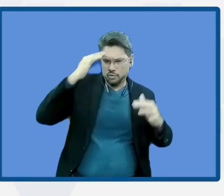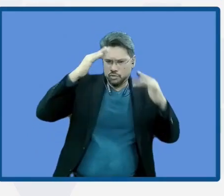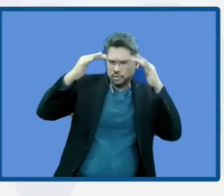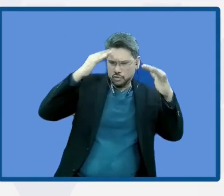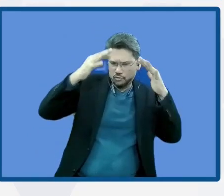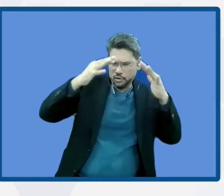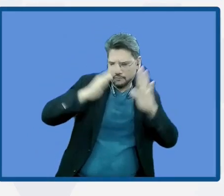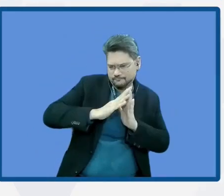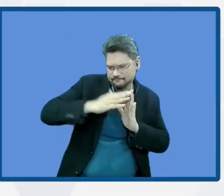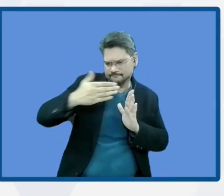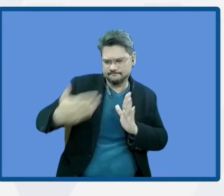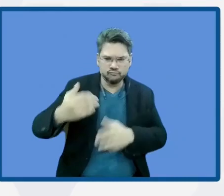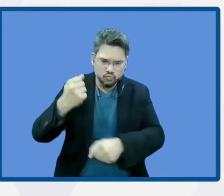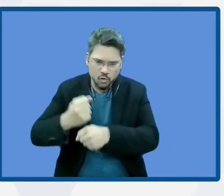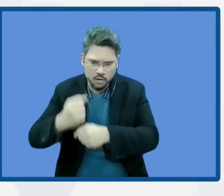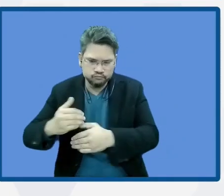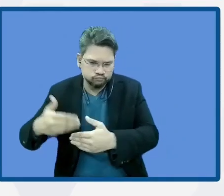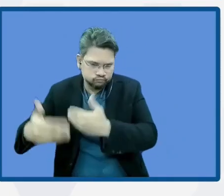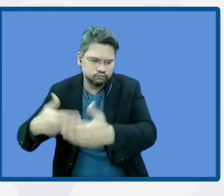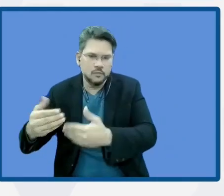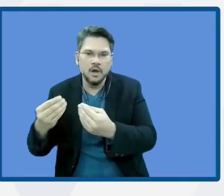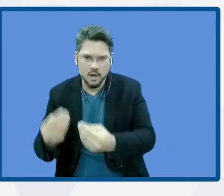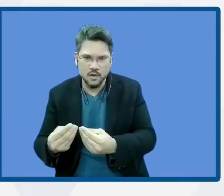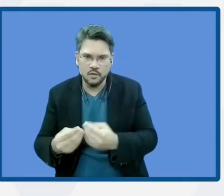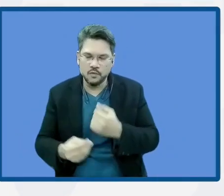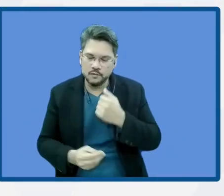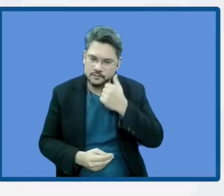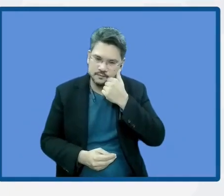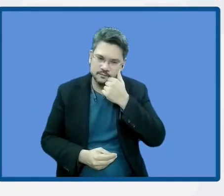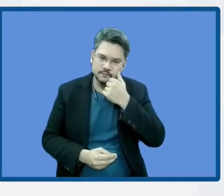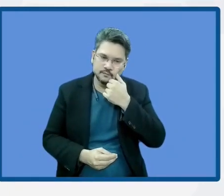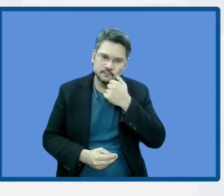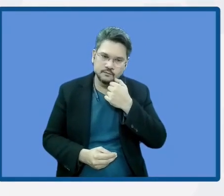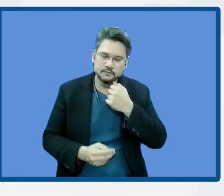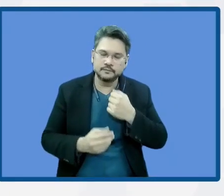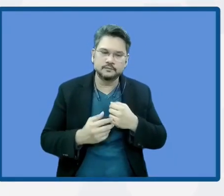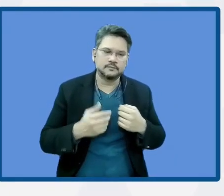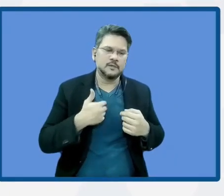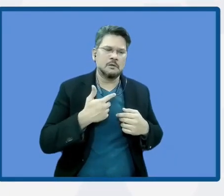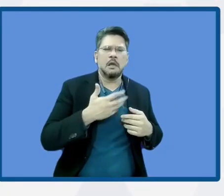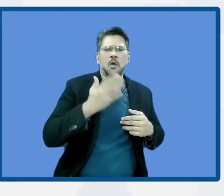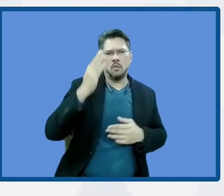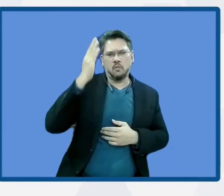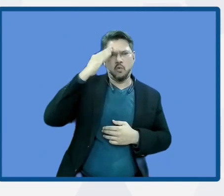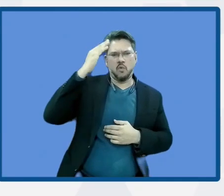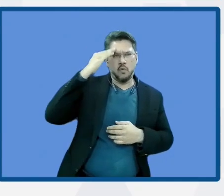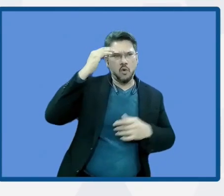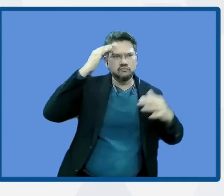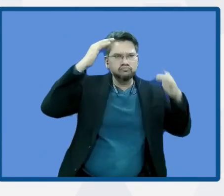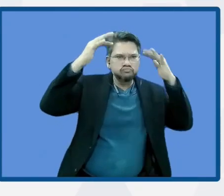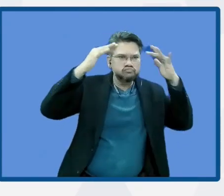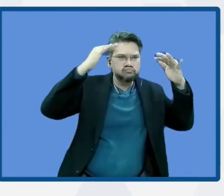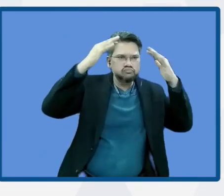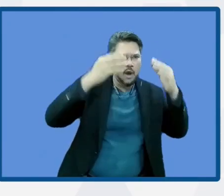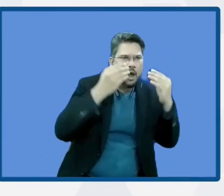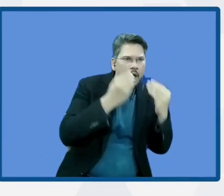We have the theory based on these natural-based solutions for reducing the risk and for protection